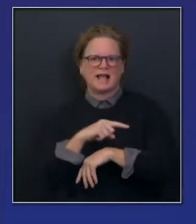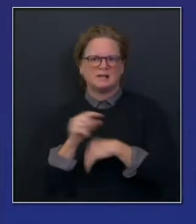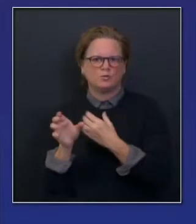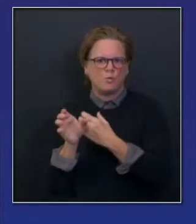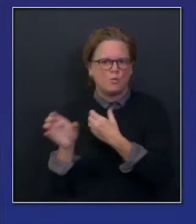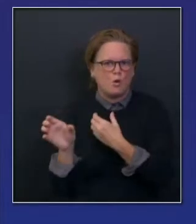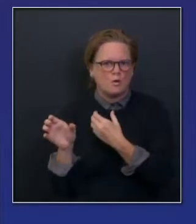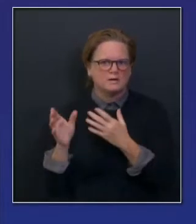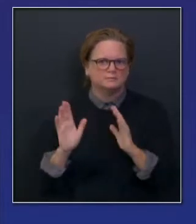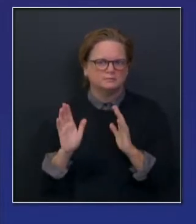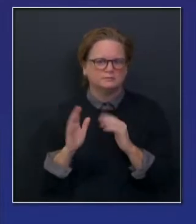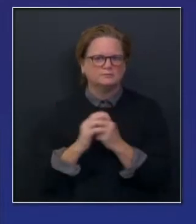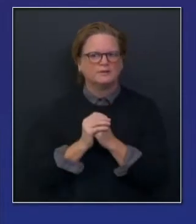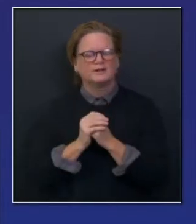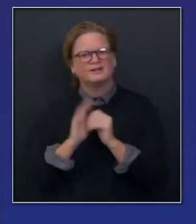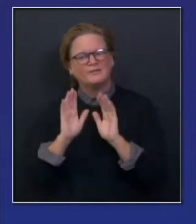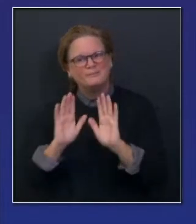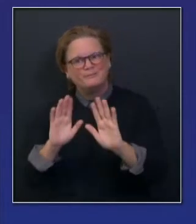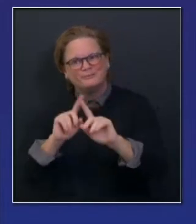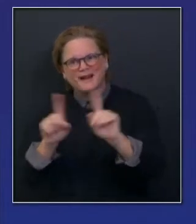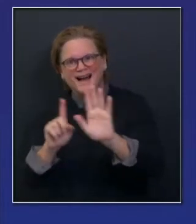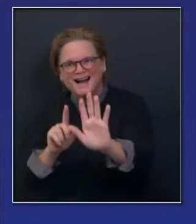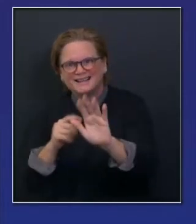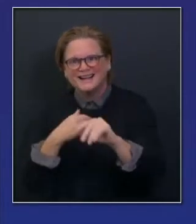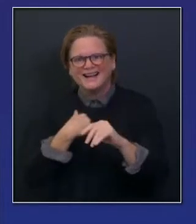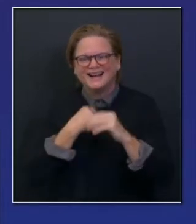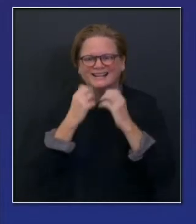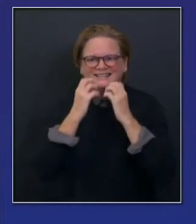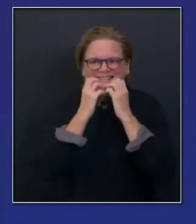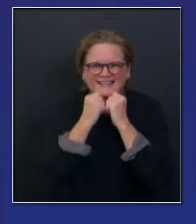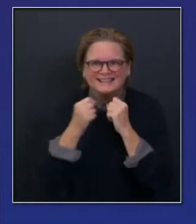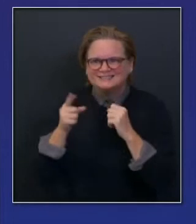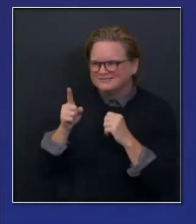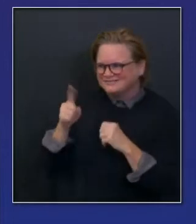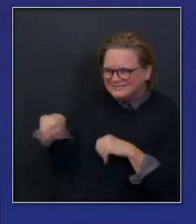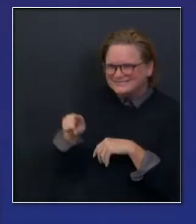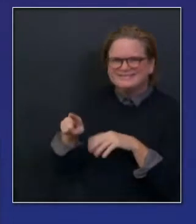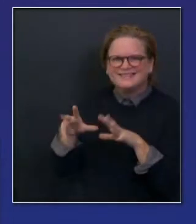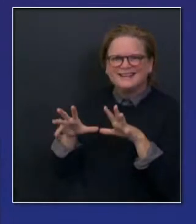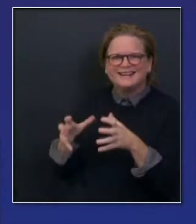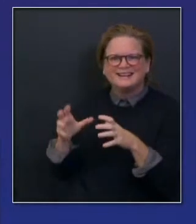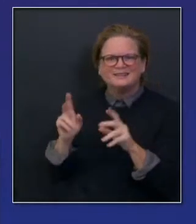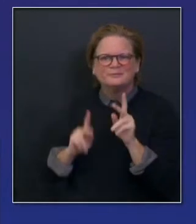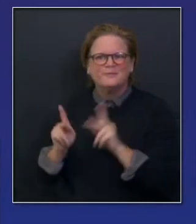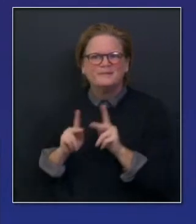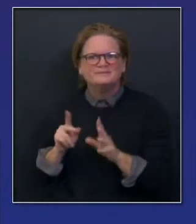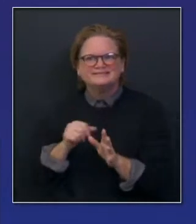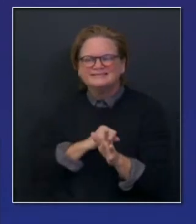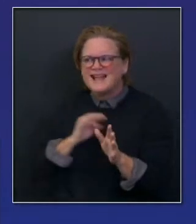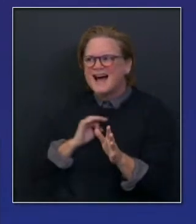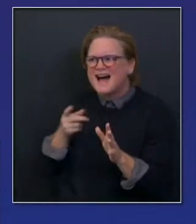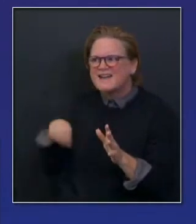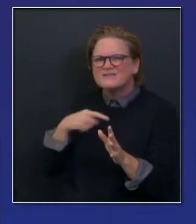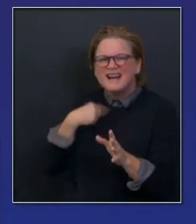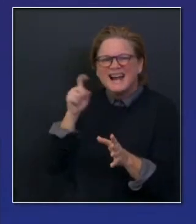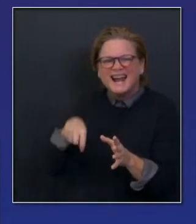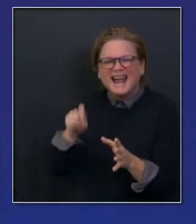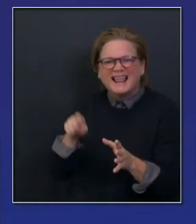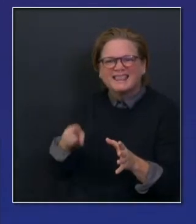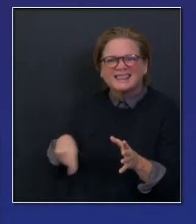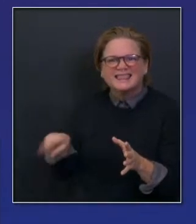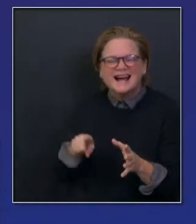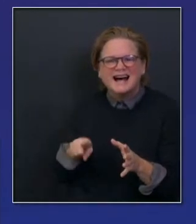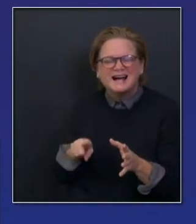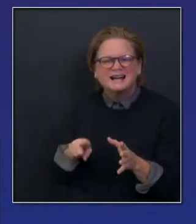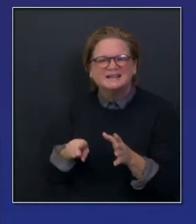critical care resources. And we continue, based on the guidelines we put out in this executive order, that all of us